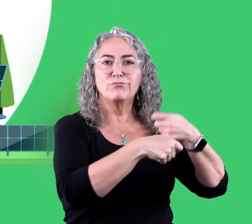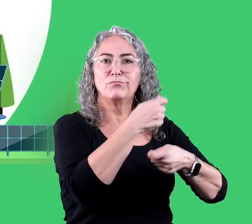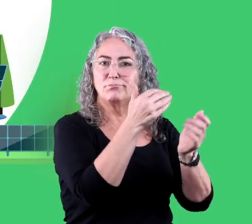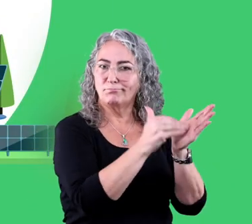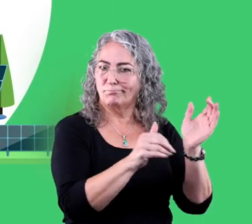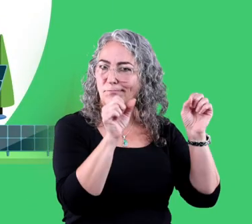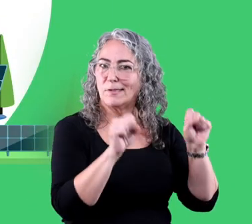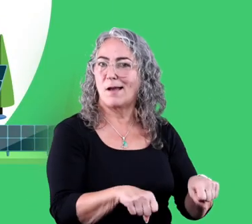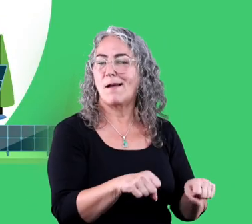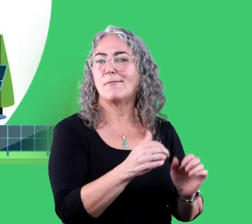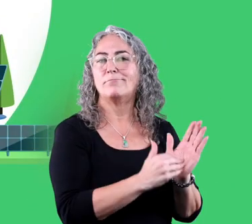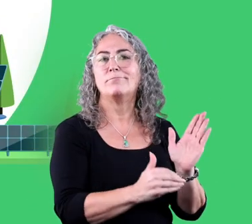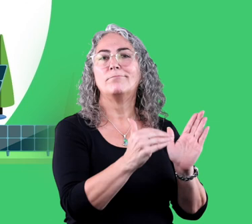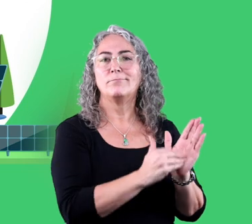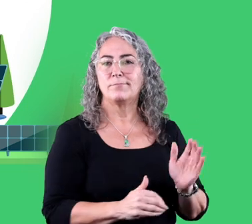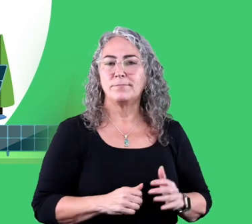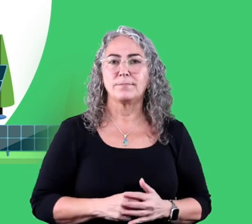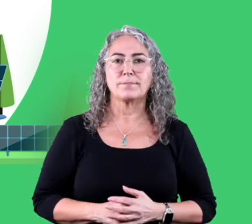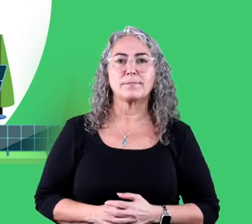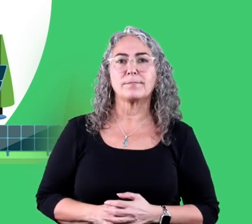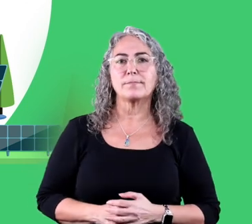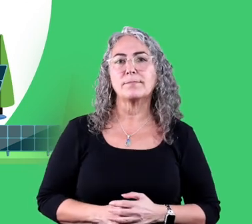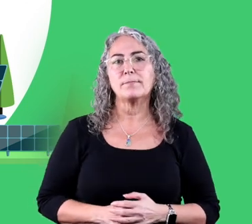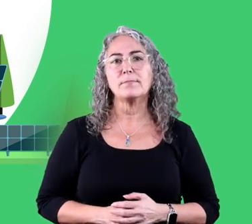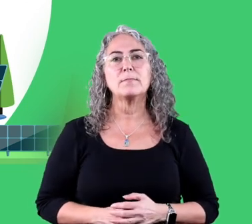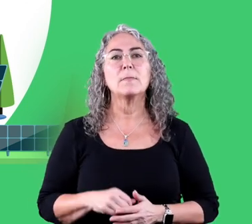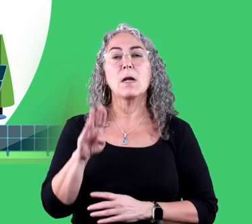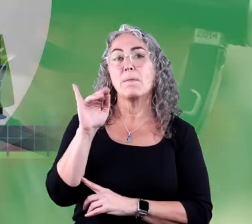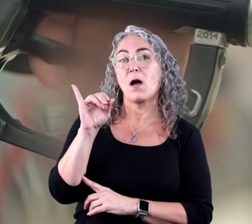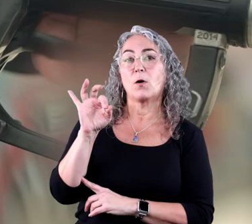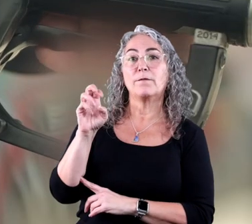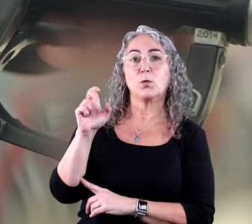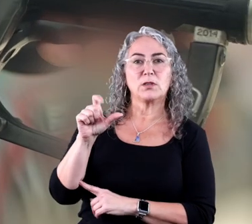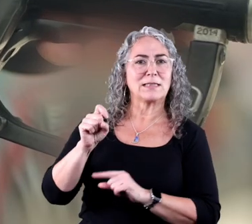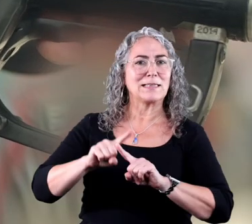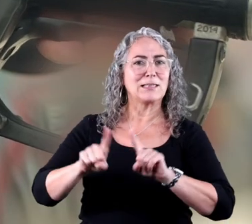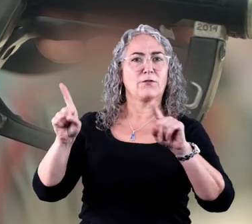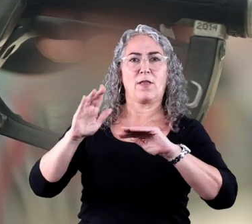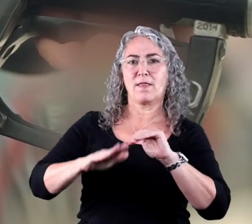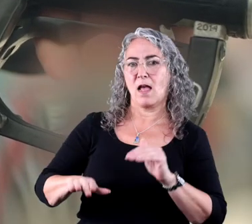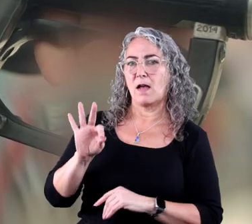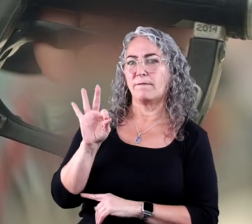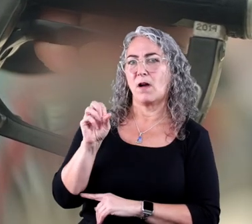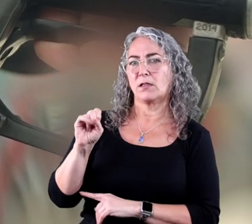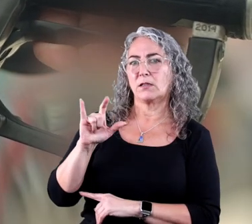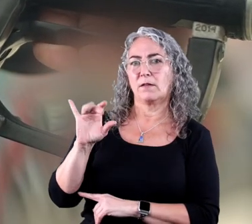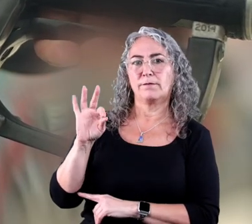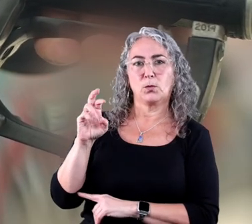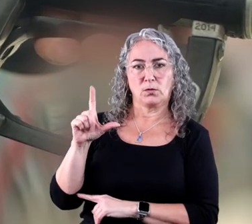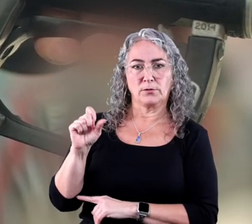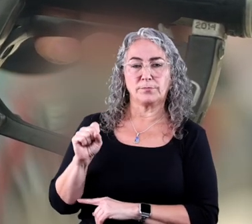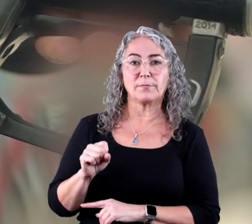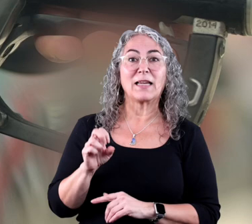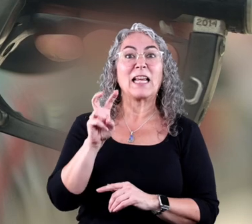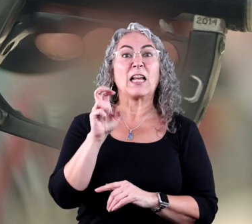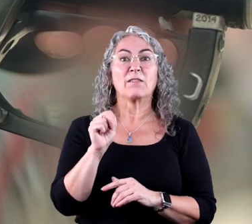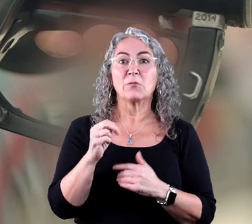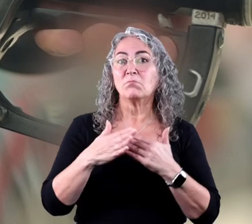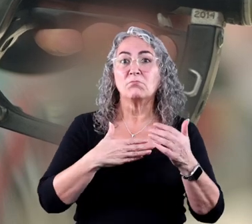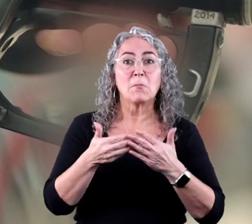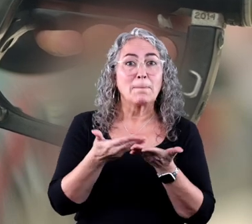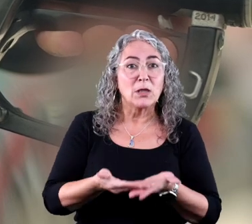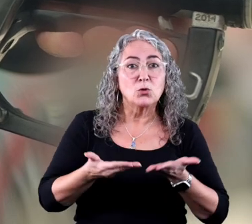sources, which can be used again and again. Biofuel is different than fossil fuels. Even though